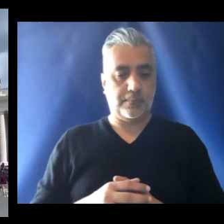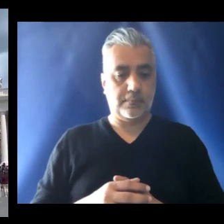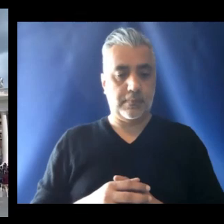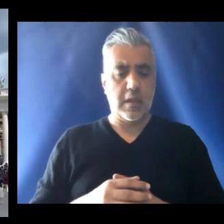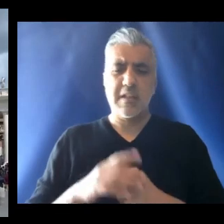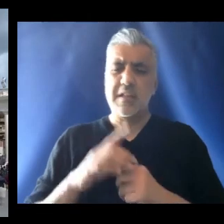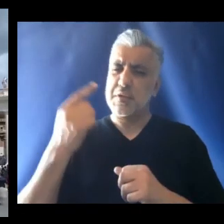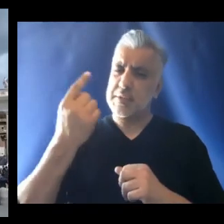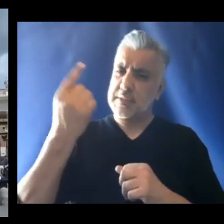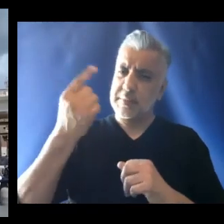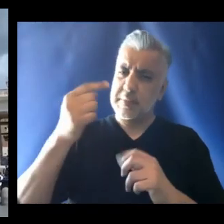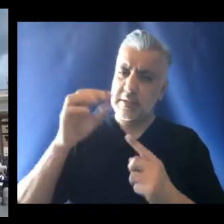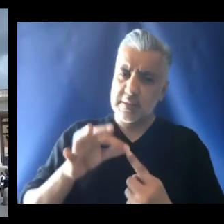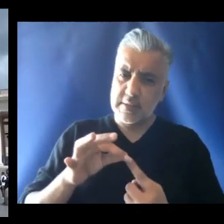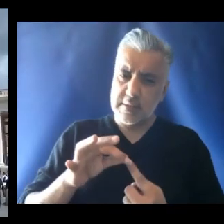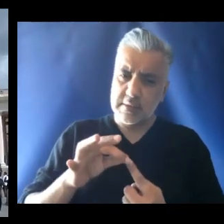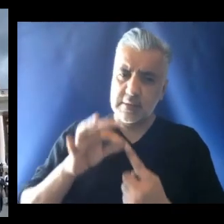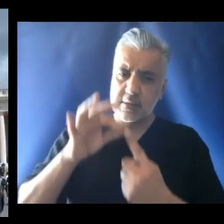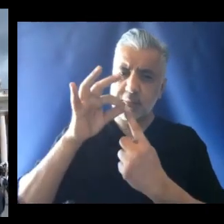There is something special.